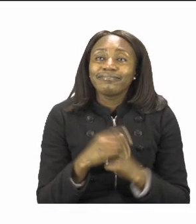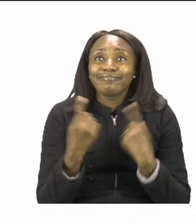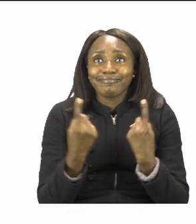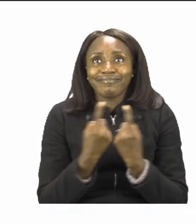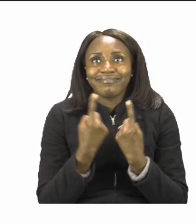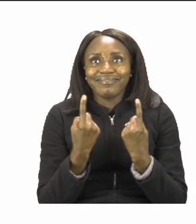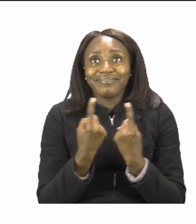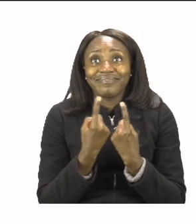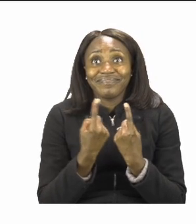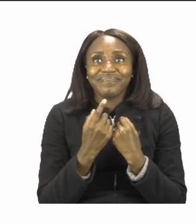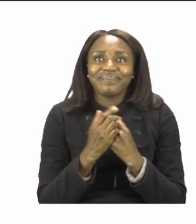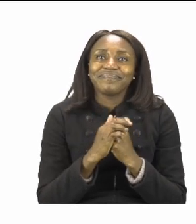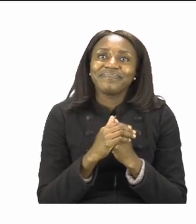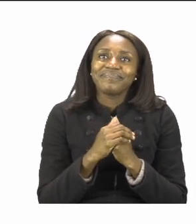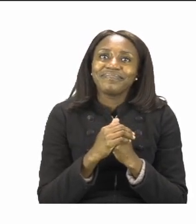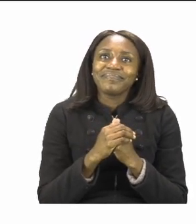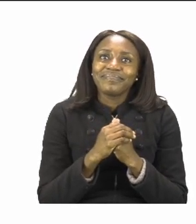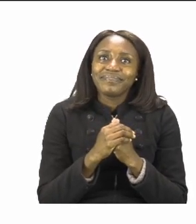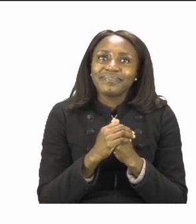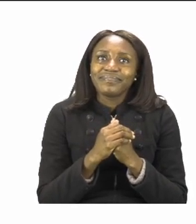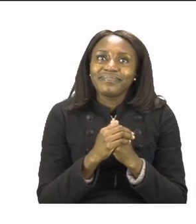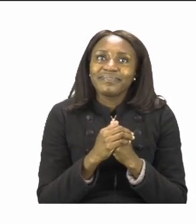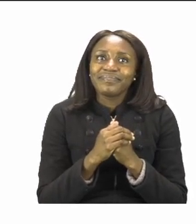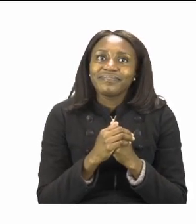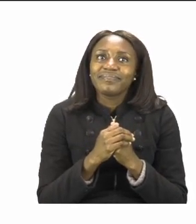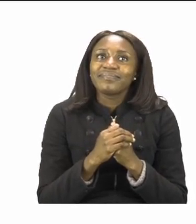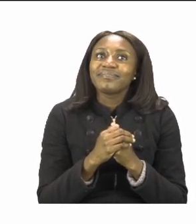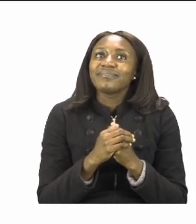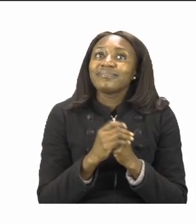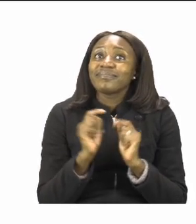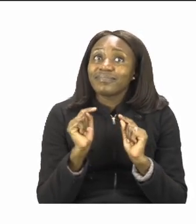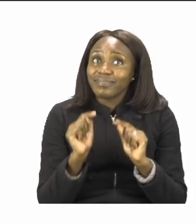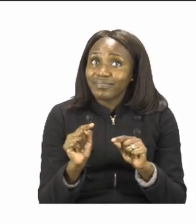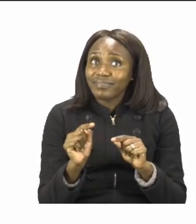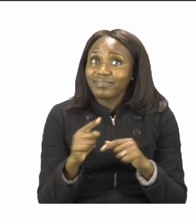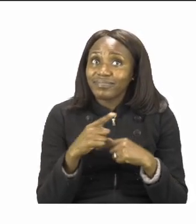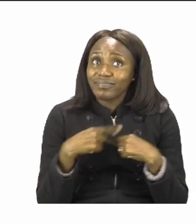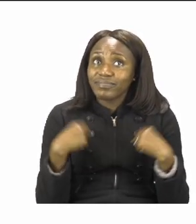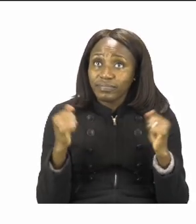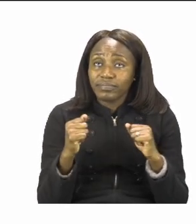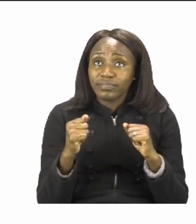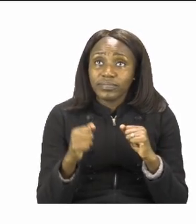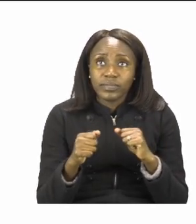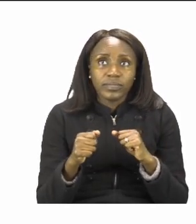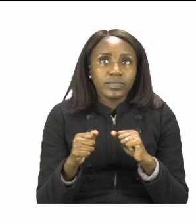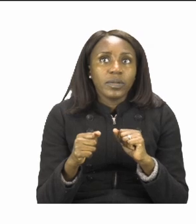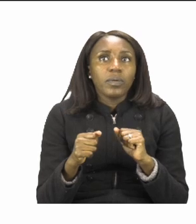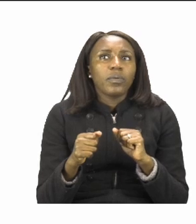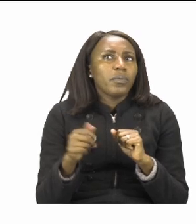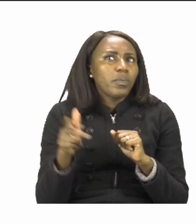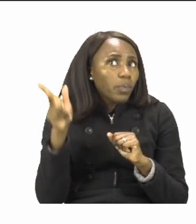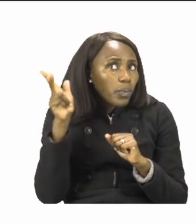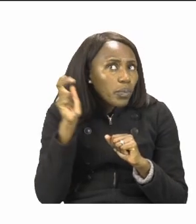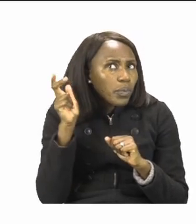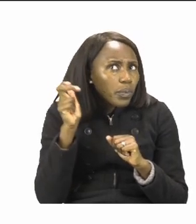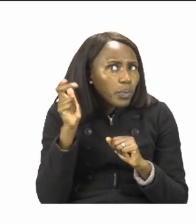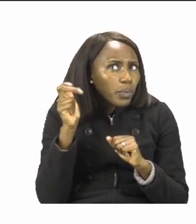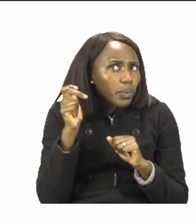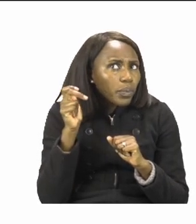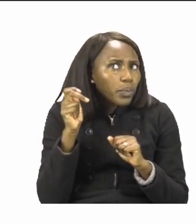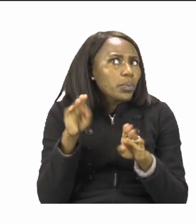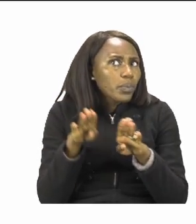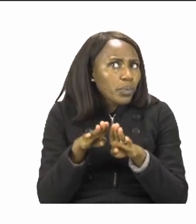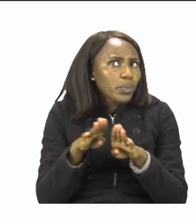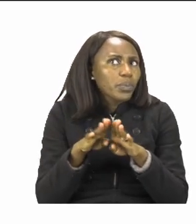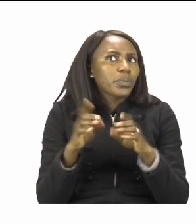game. Now it's going to be our job to follow the instructions of the game and play